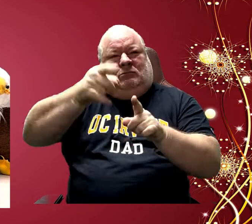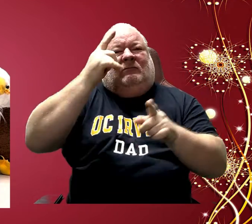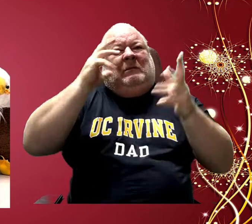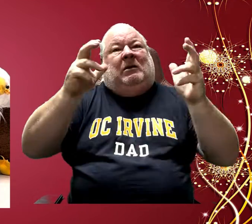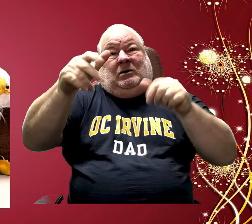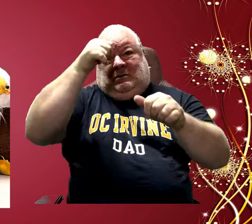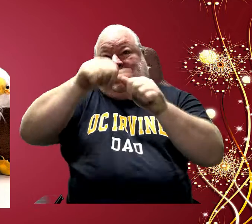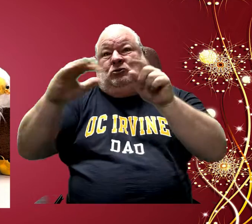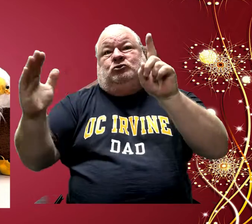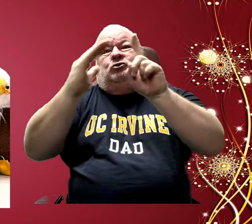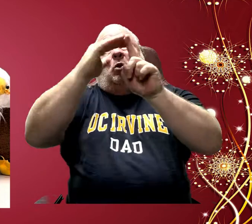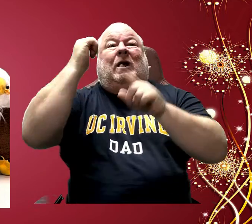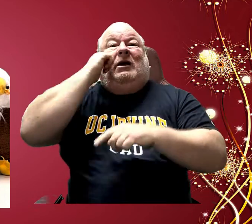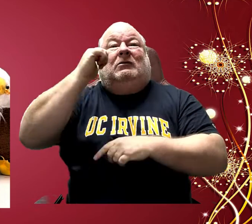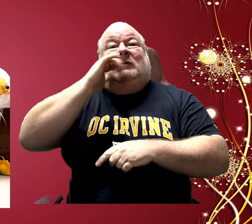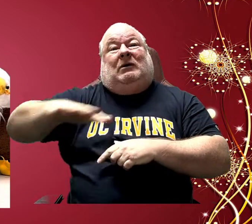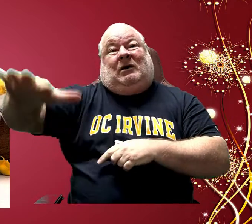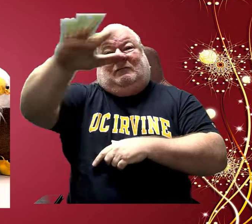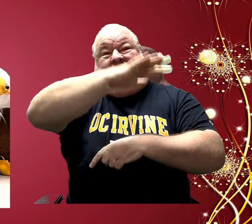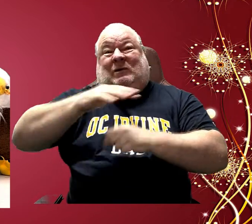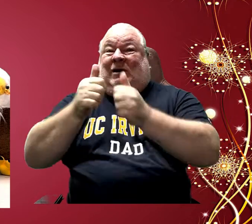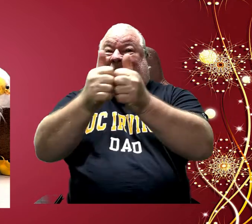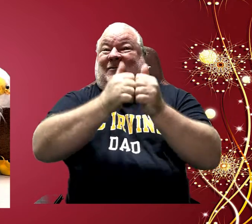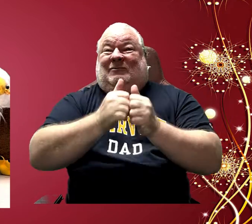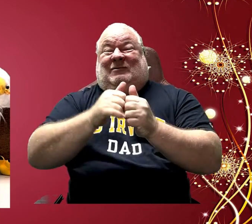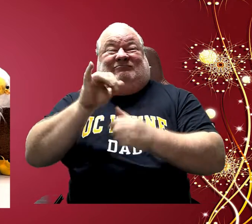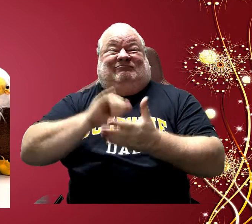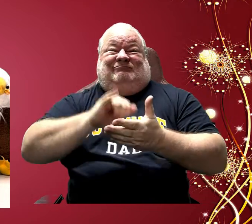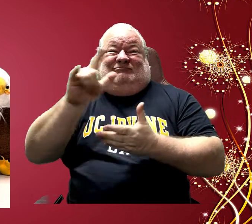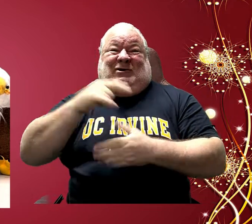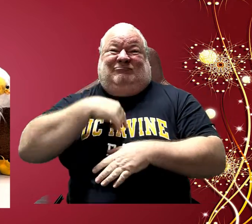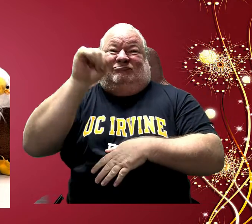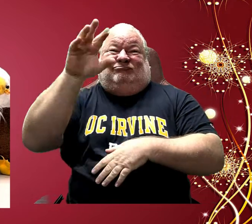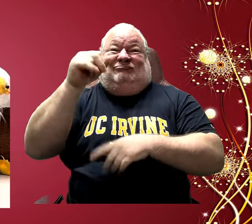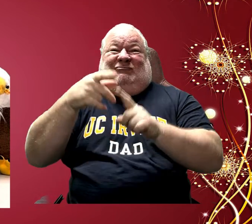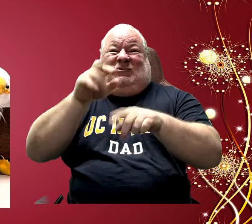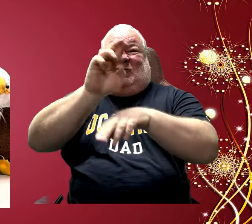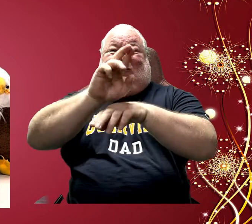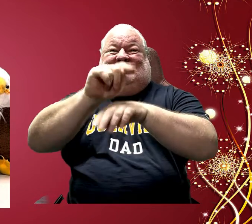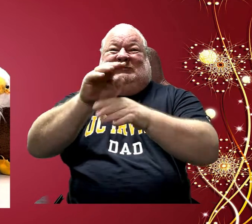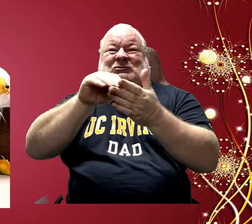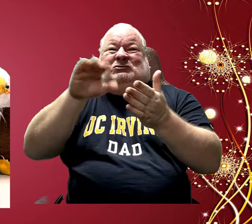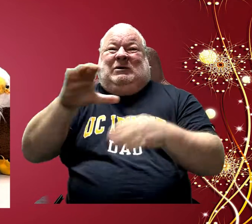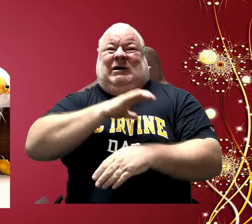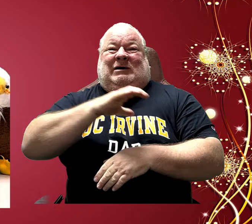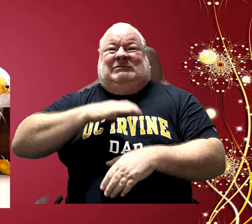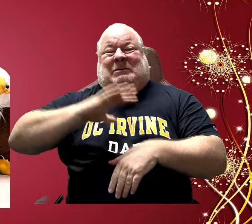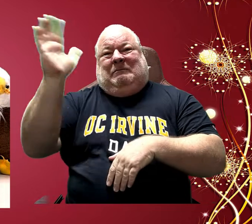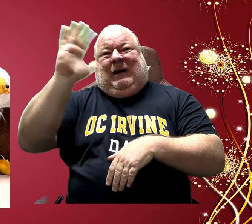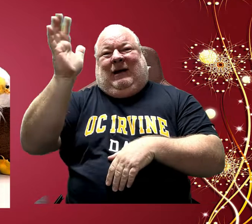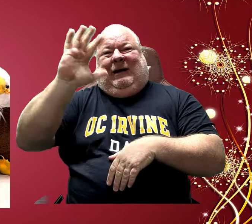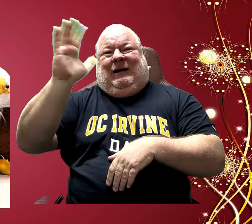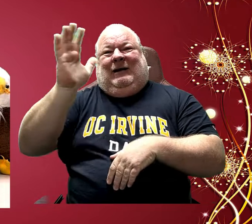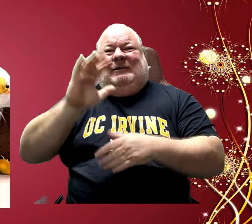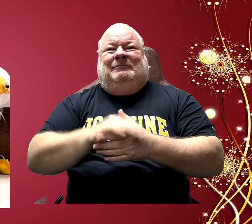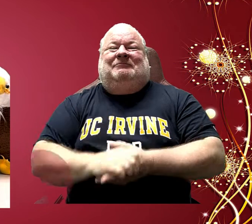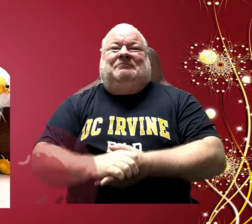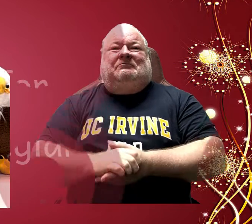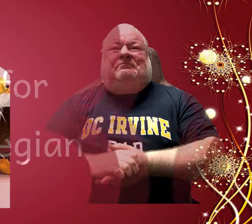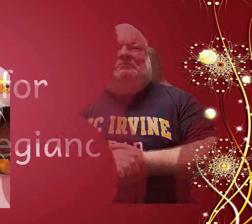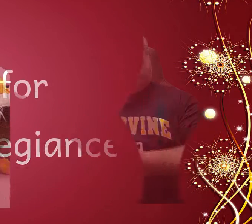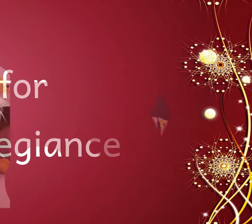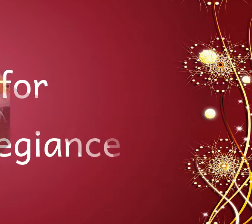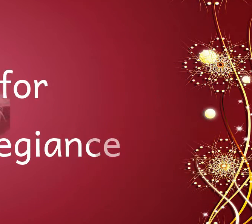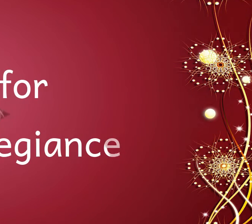Remember to soar every day, everywhere, with everyone. That's it from your RT student council. Bye!